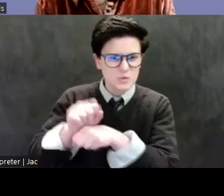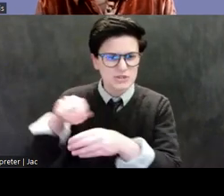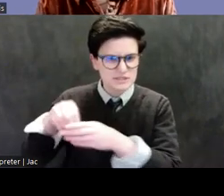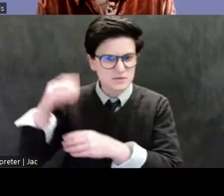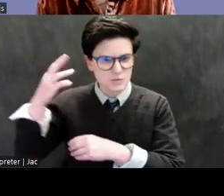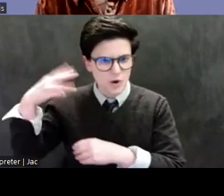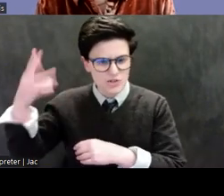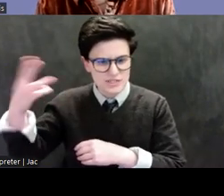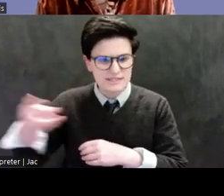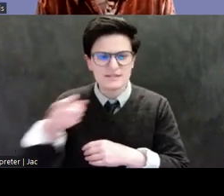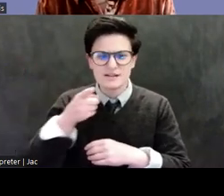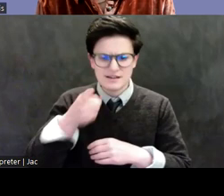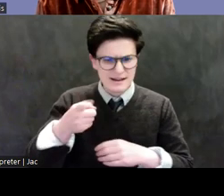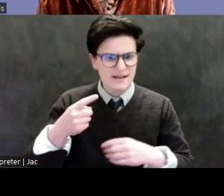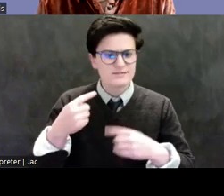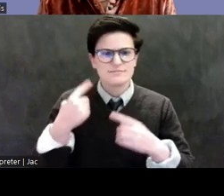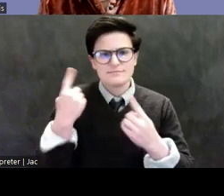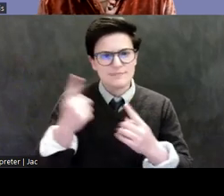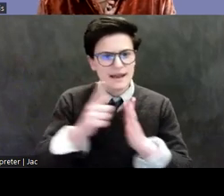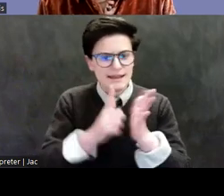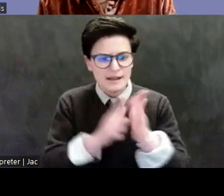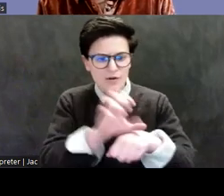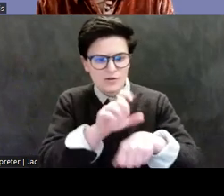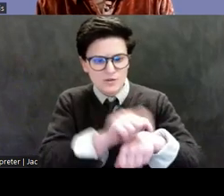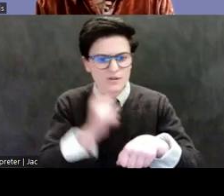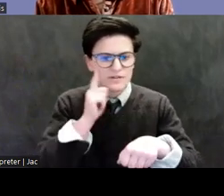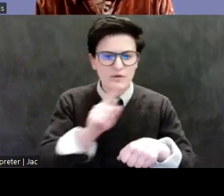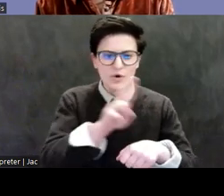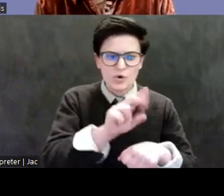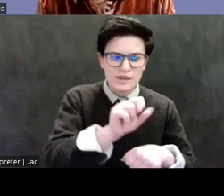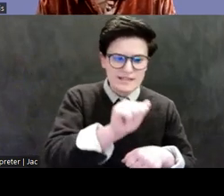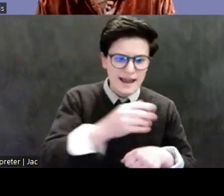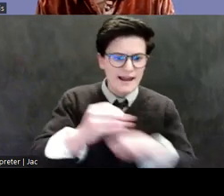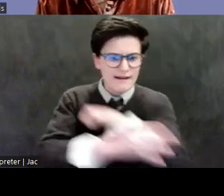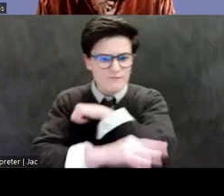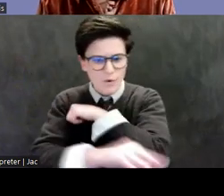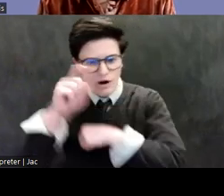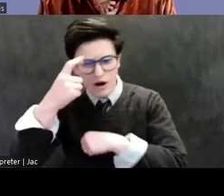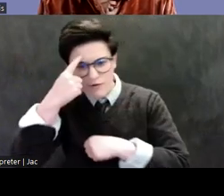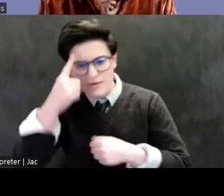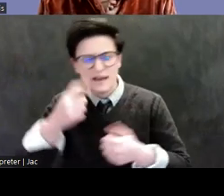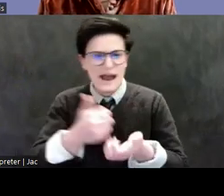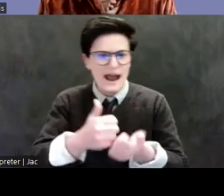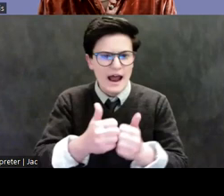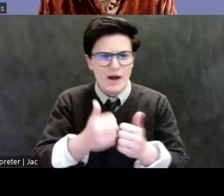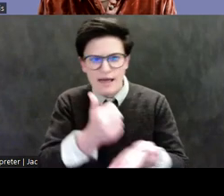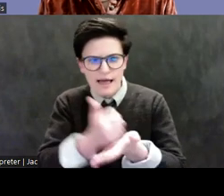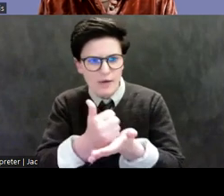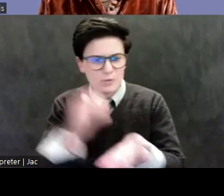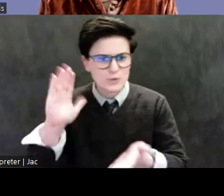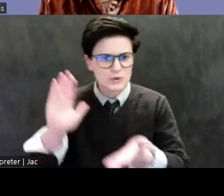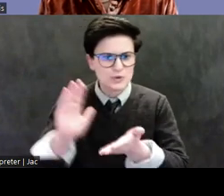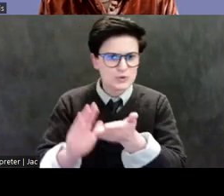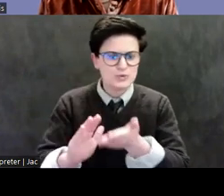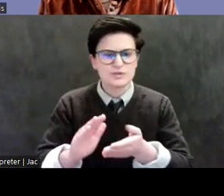governments and works with both the art world and law enforcement to keep looted antiquities off the market. She writes and speaks widely on these